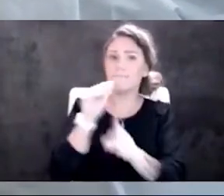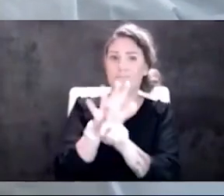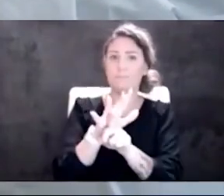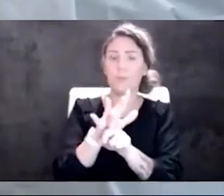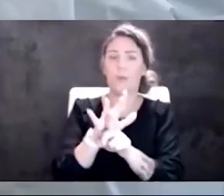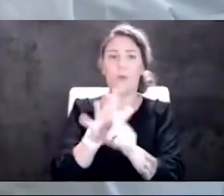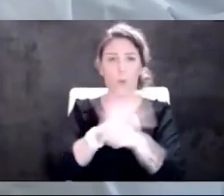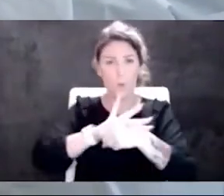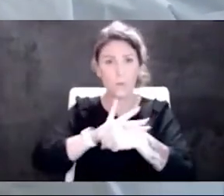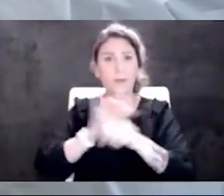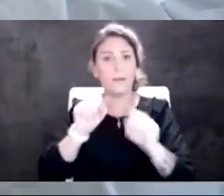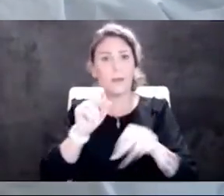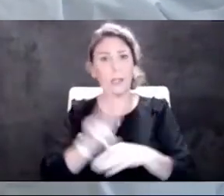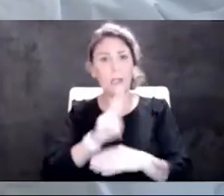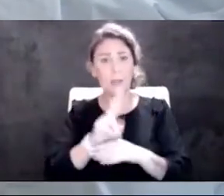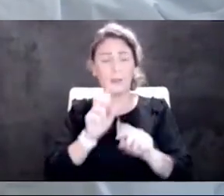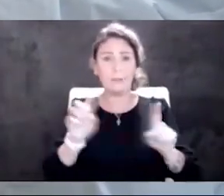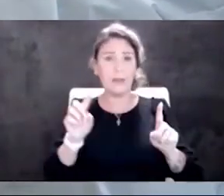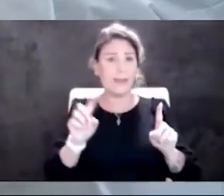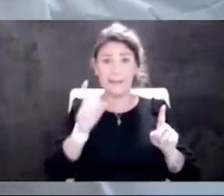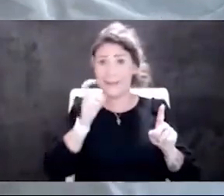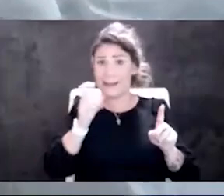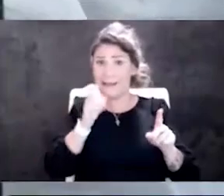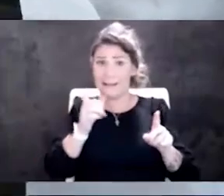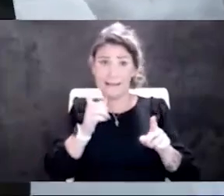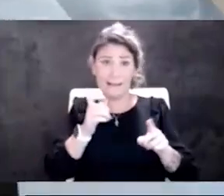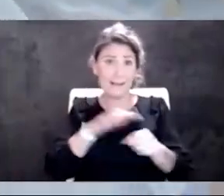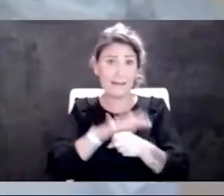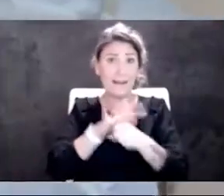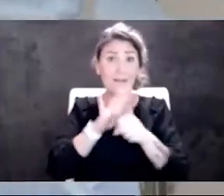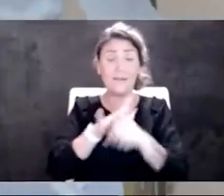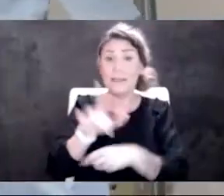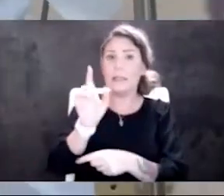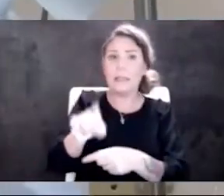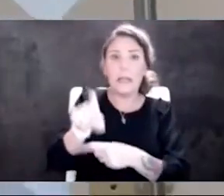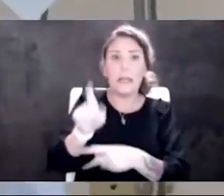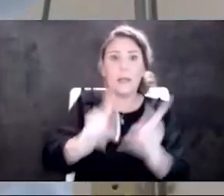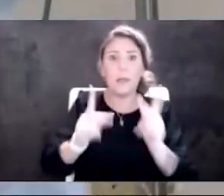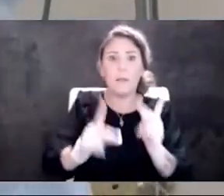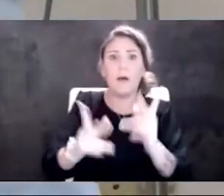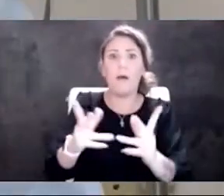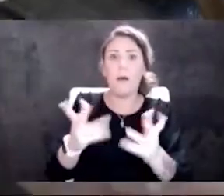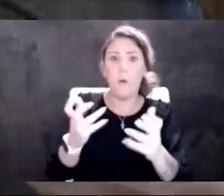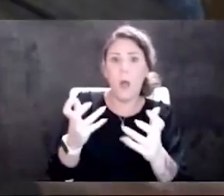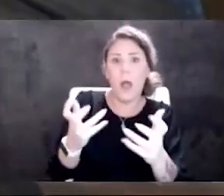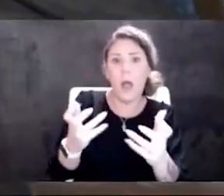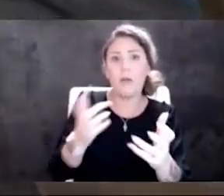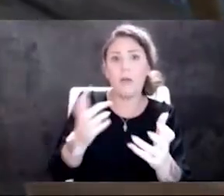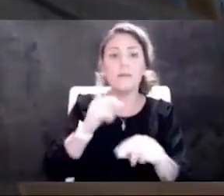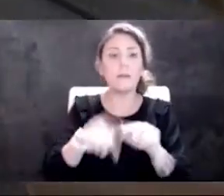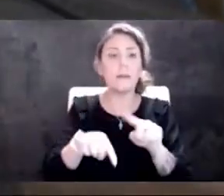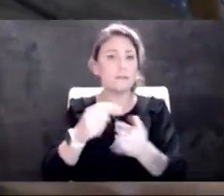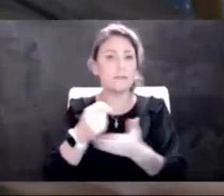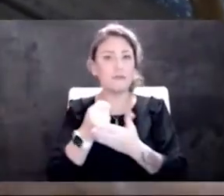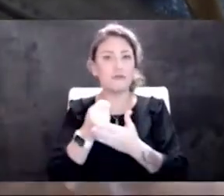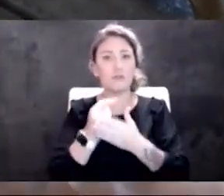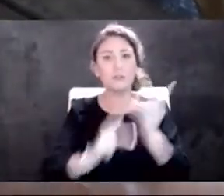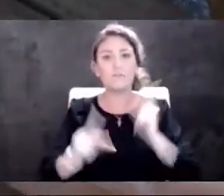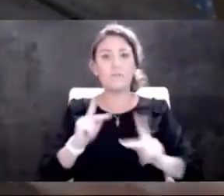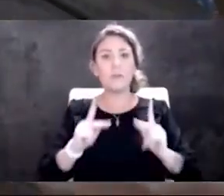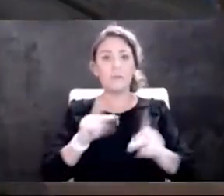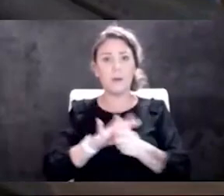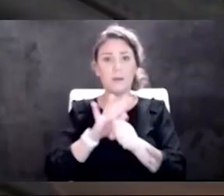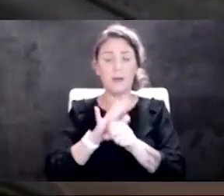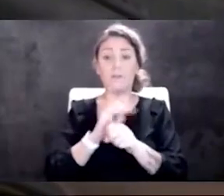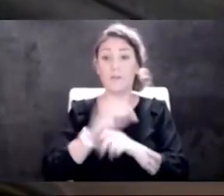We just haven't had the room to do it. We've had so much need for it. We've not been able to treat folks in that way. So we've been only doing